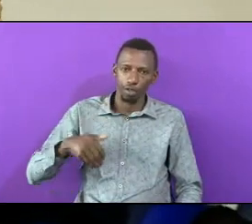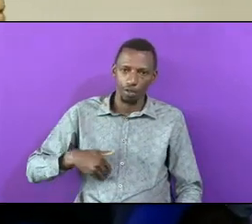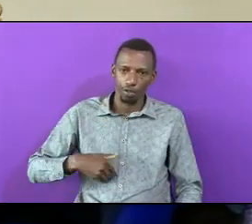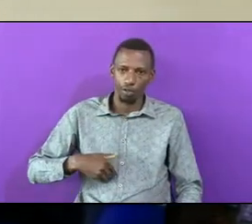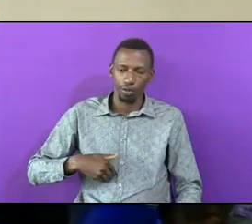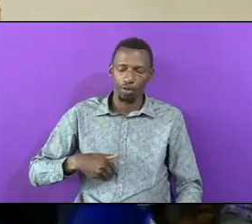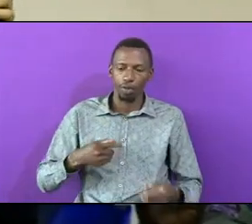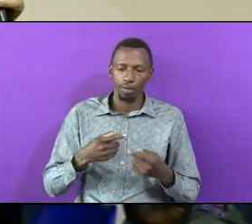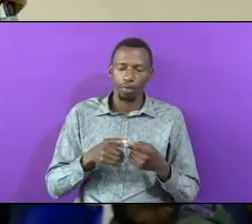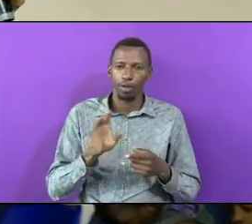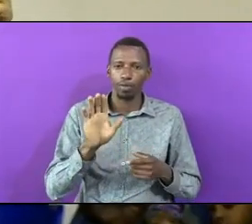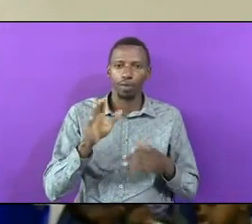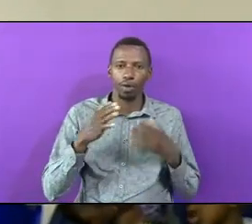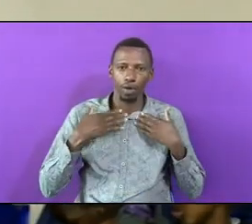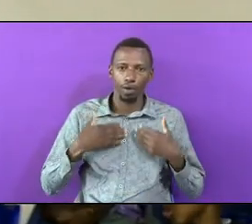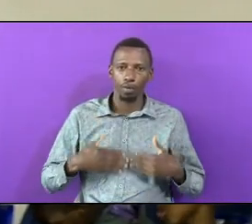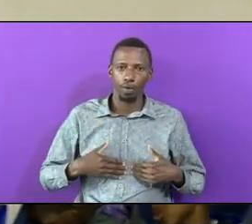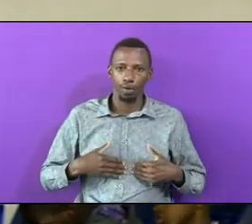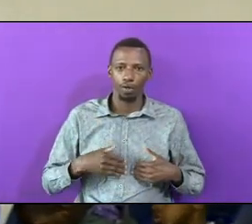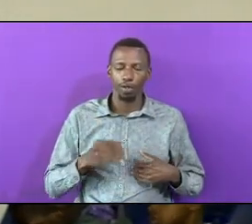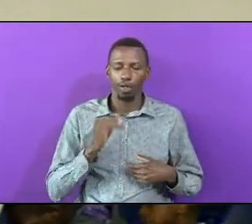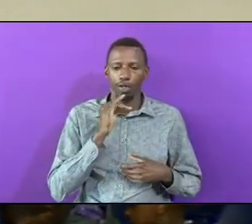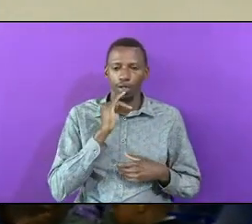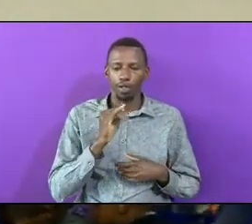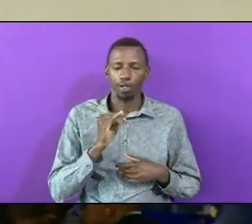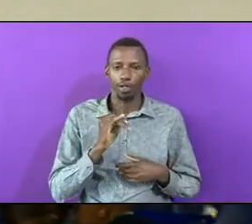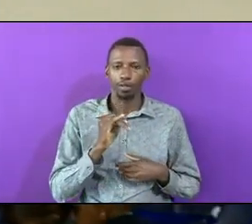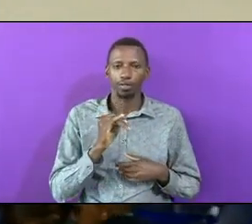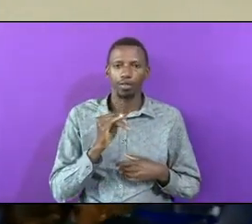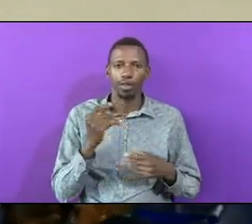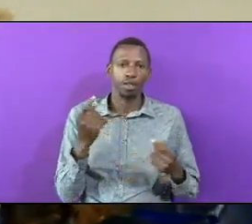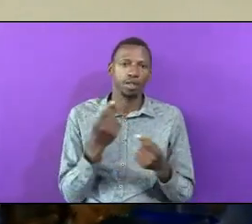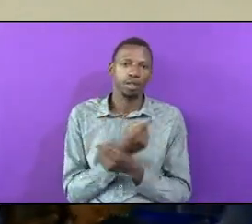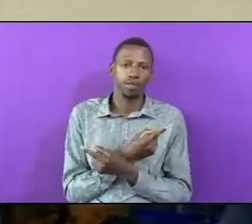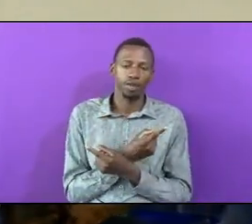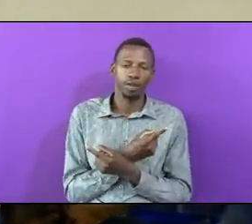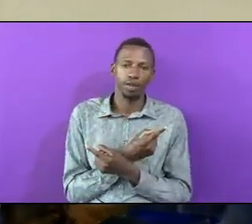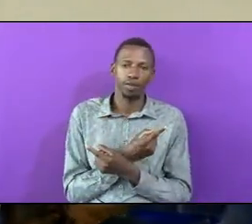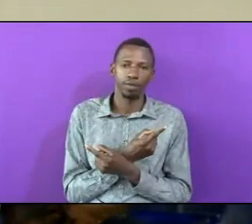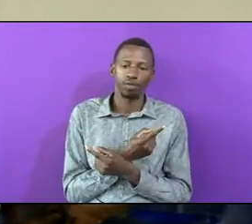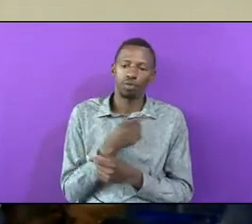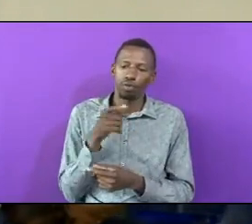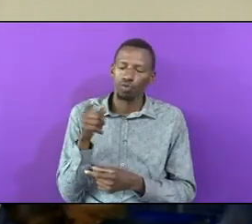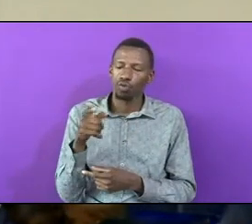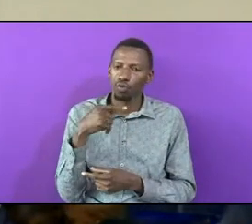But Your Body Is The Body Of What Is Who Are You